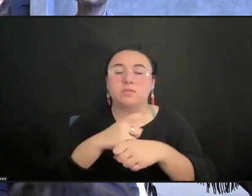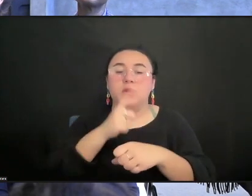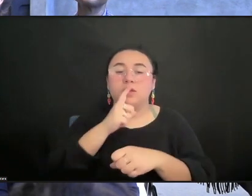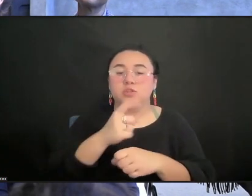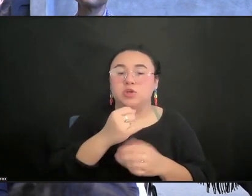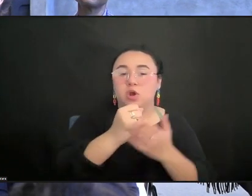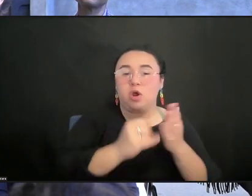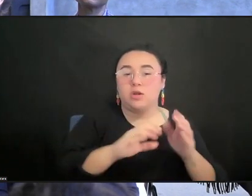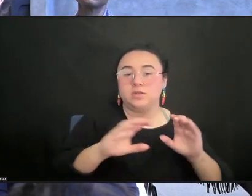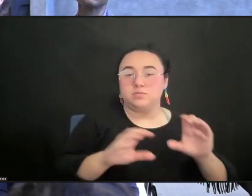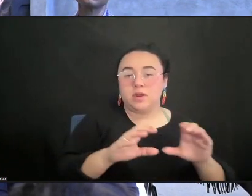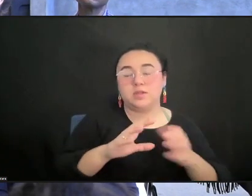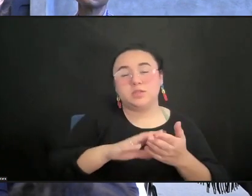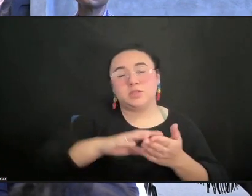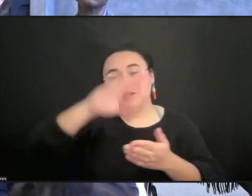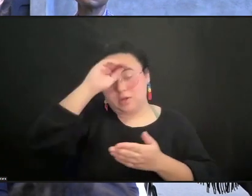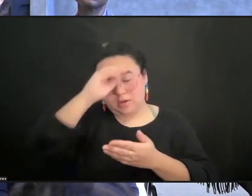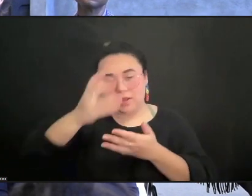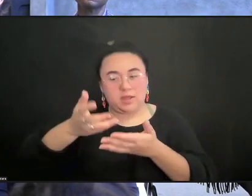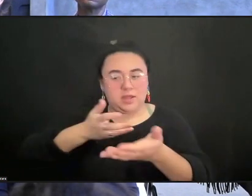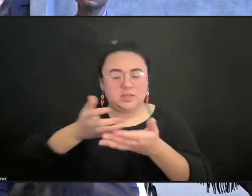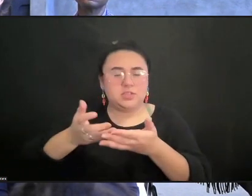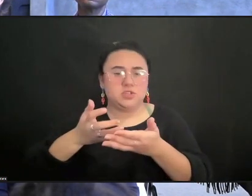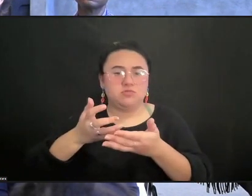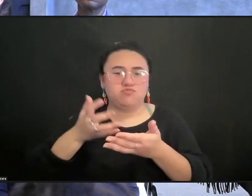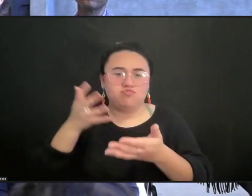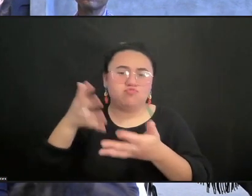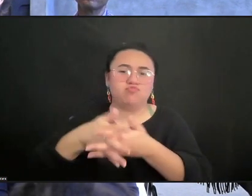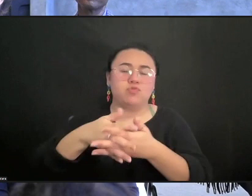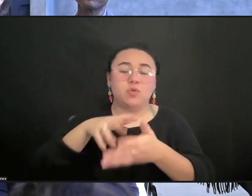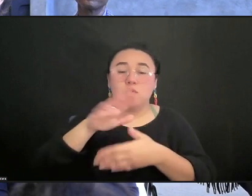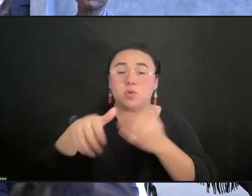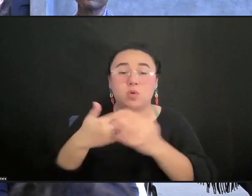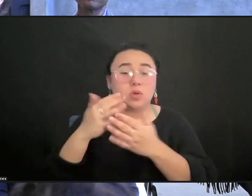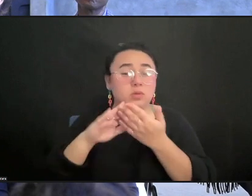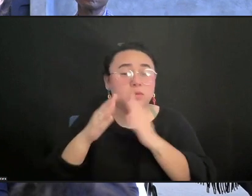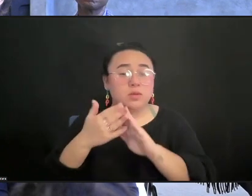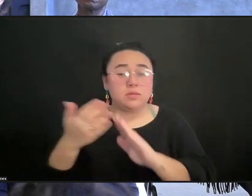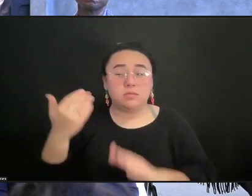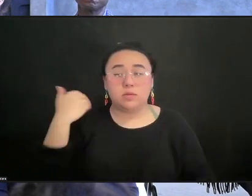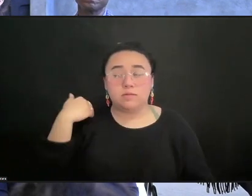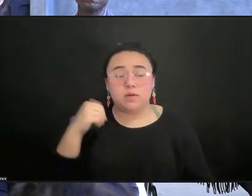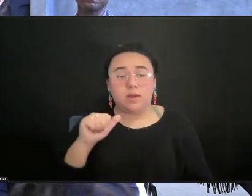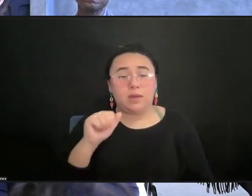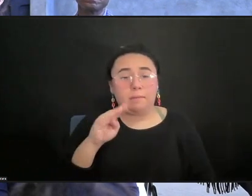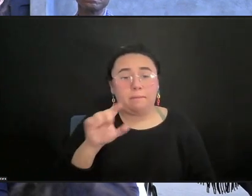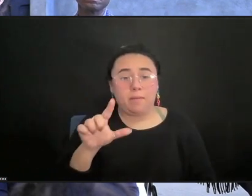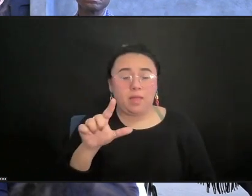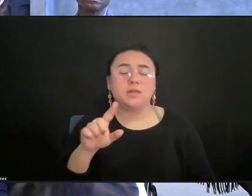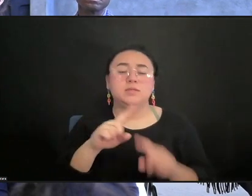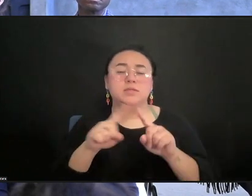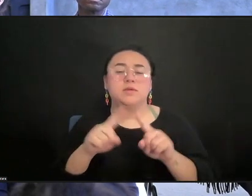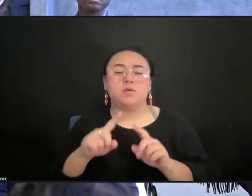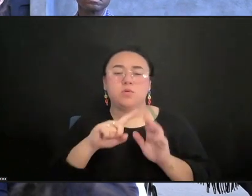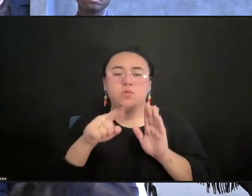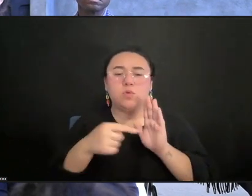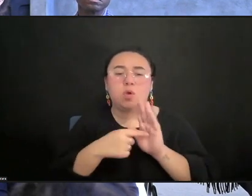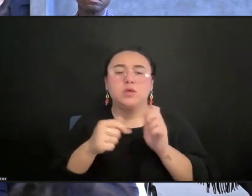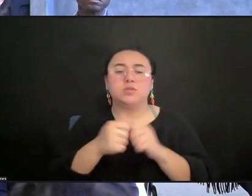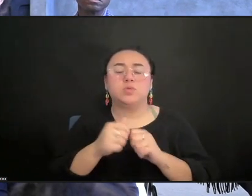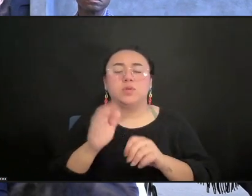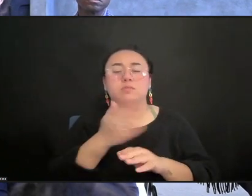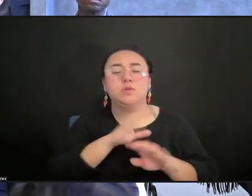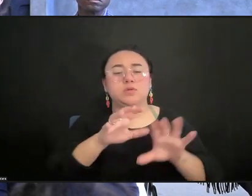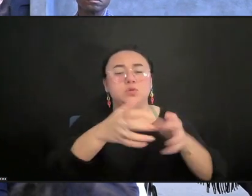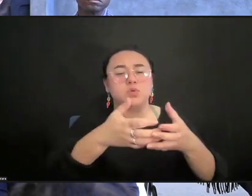learning and engagement in the lives of the entire community. Previously, Emile served in a variety of roles with orchestras and symphonies across